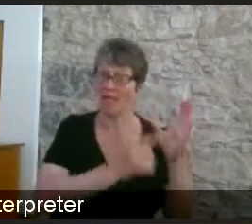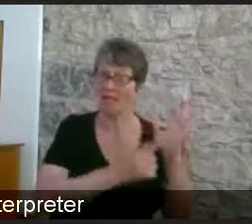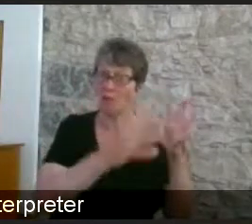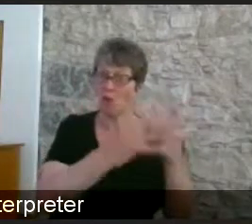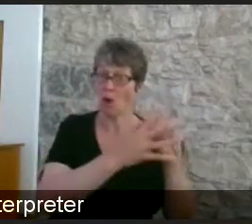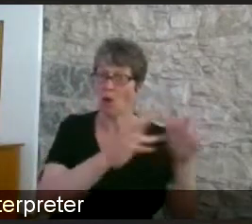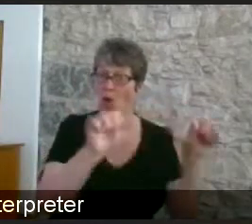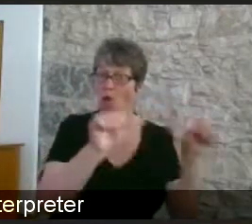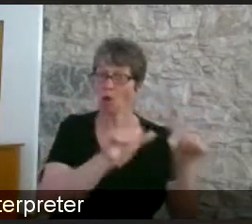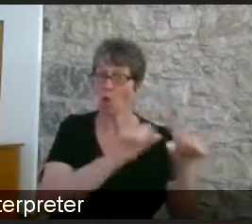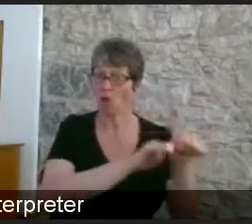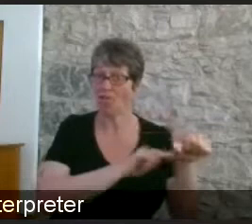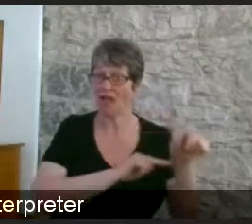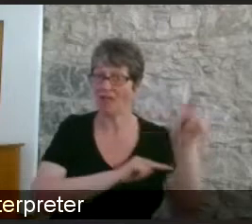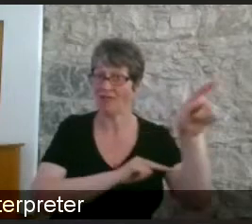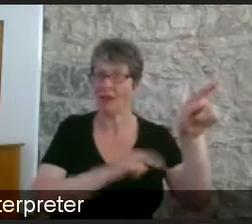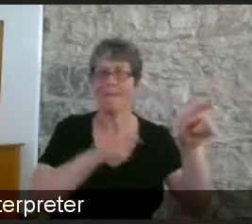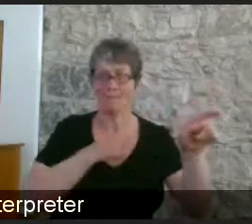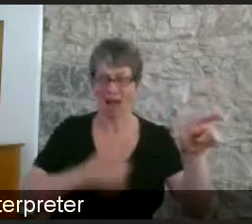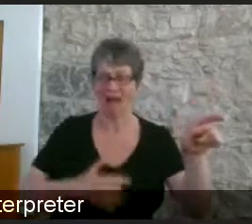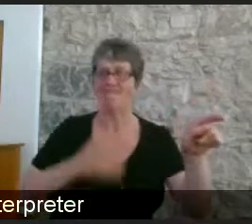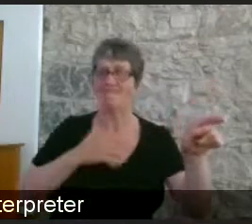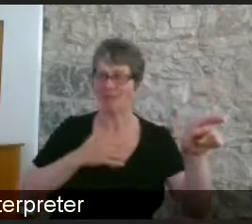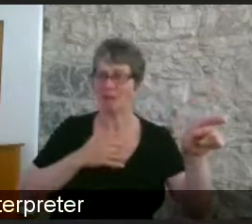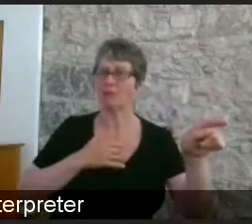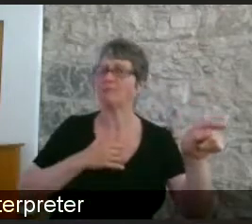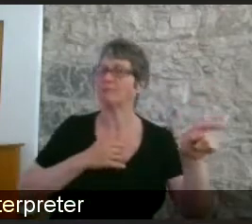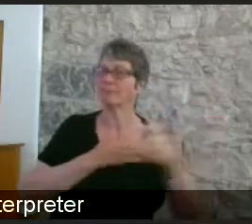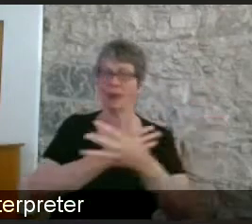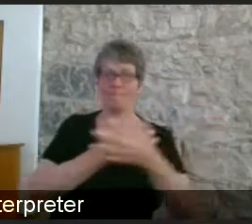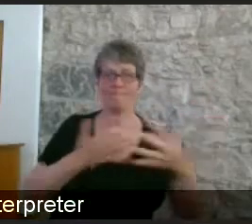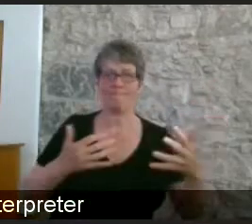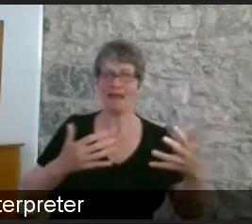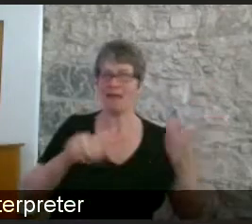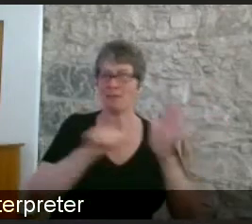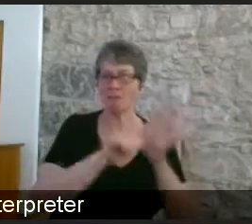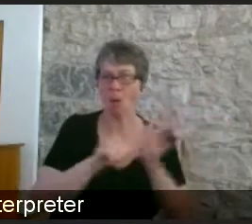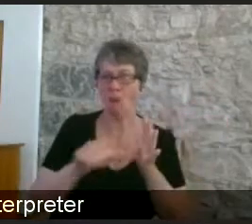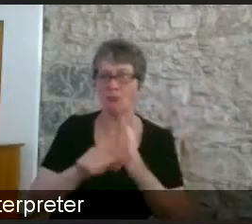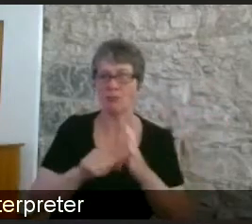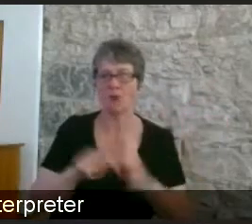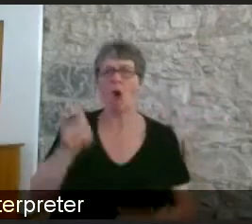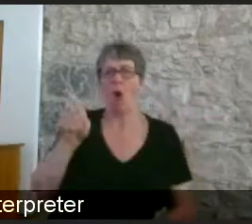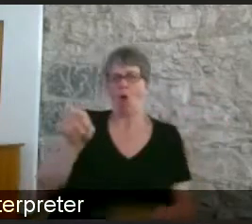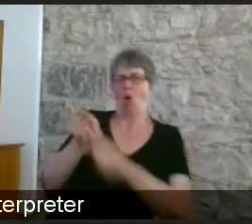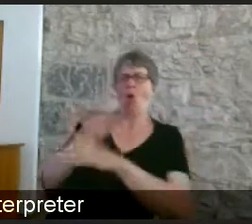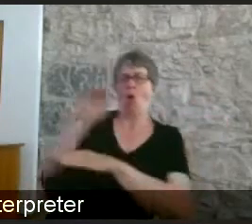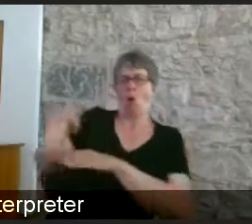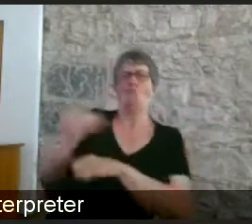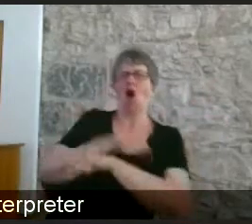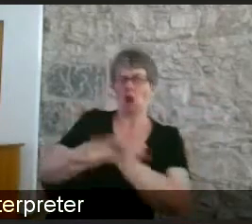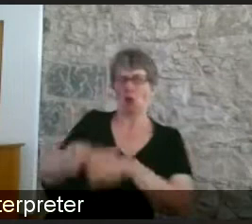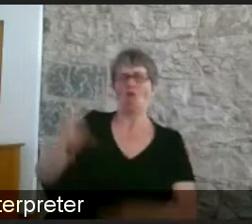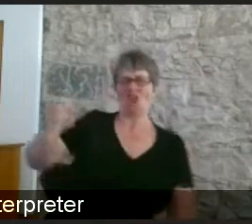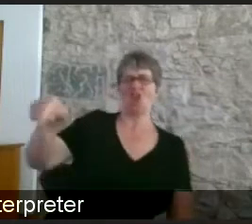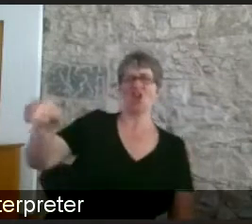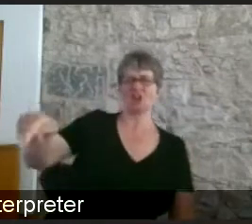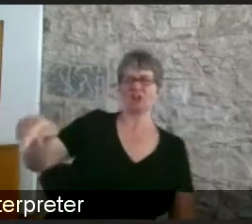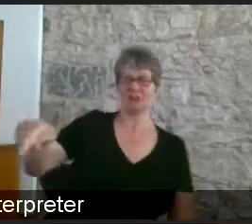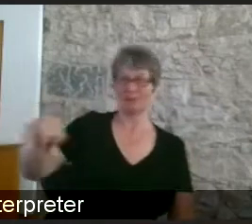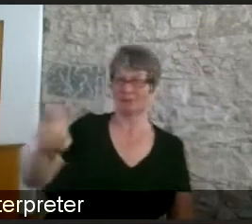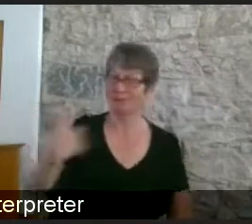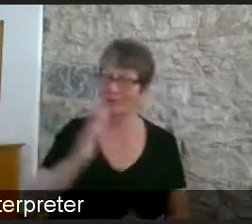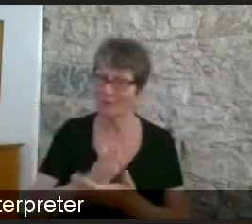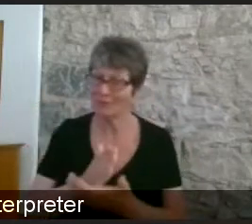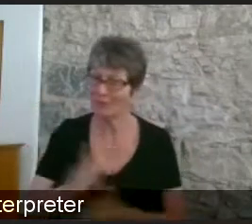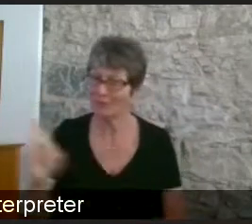of things are getting blamed on covid and it's kind of like well how much longer can we keep that going when really just we just need to